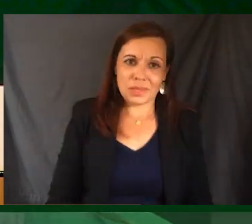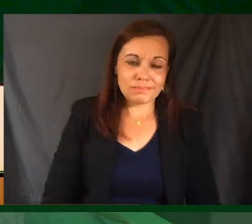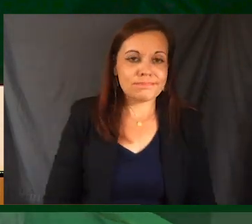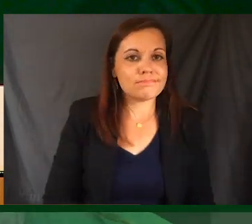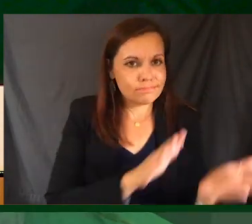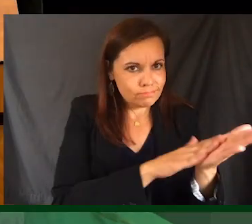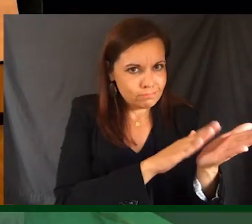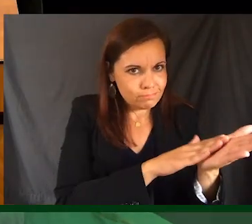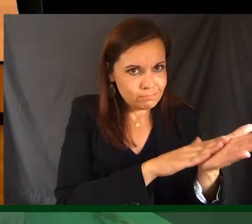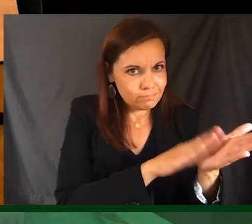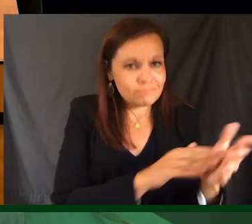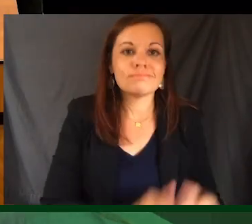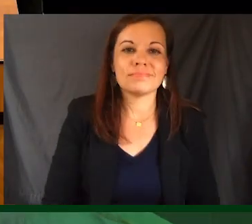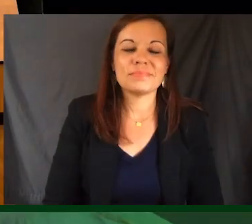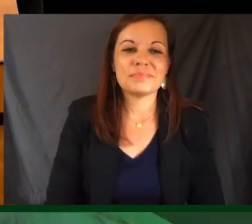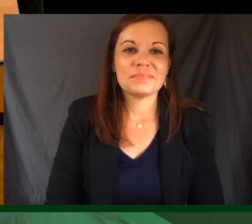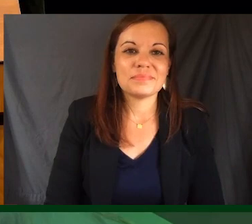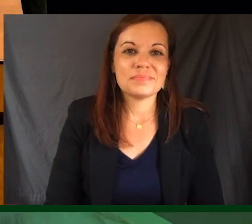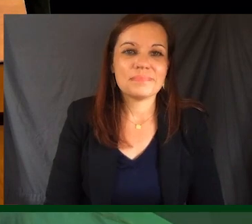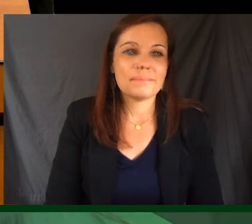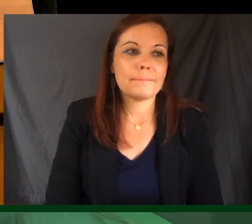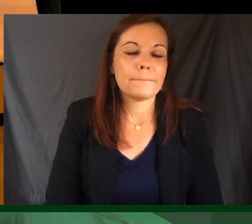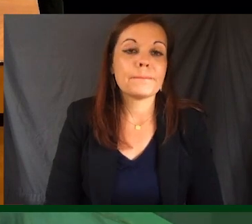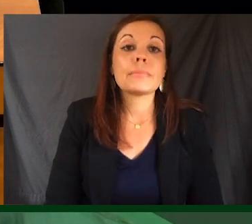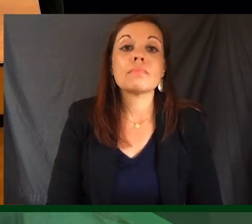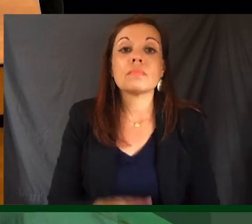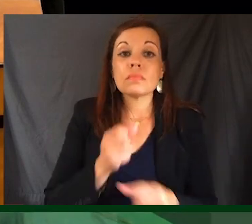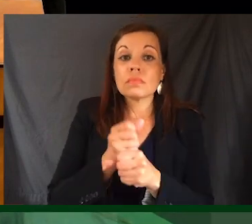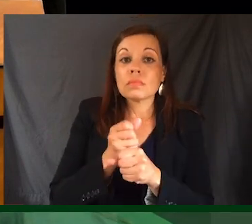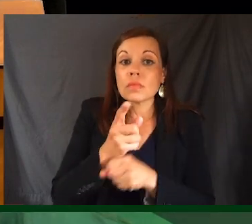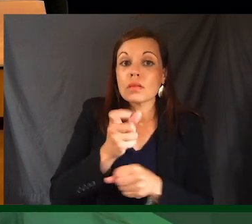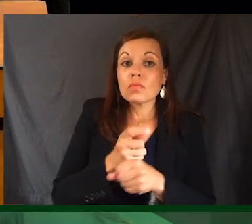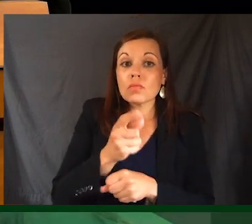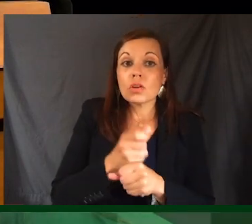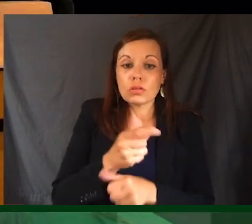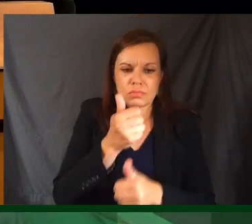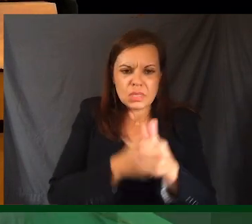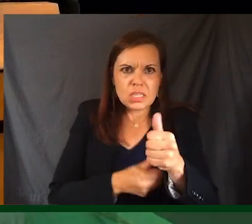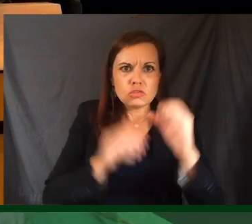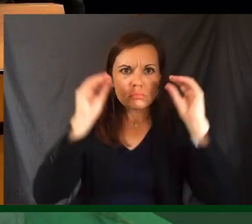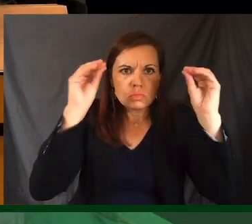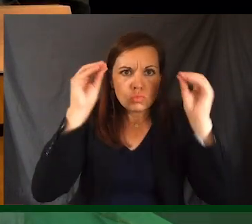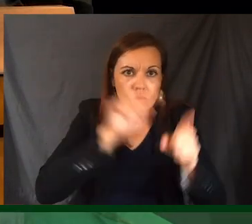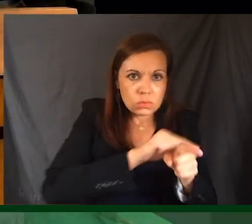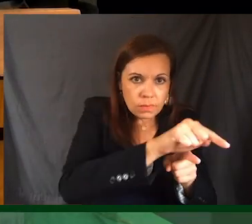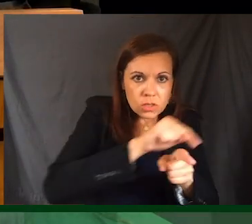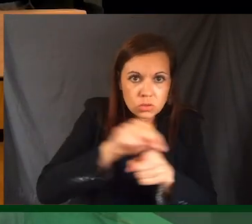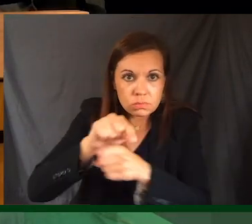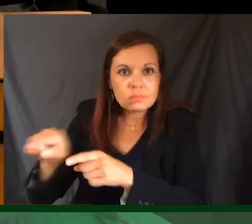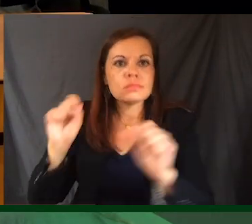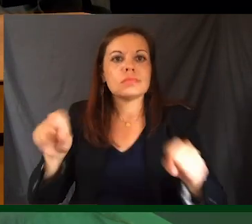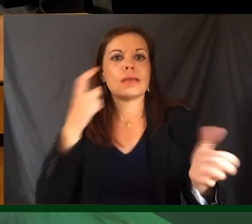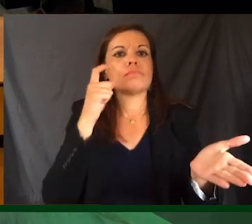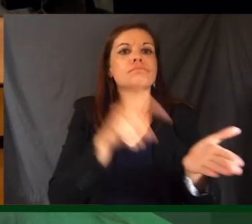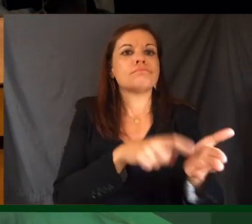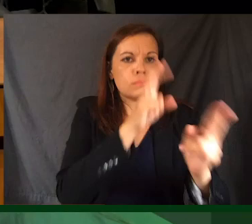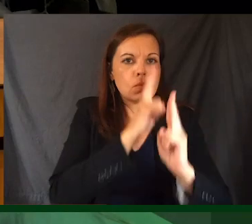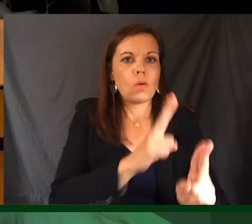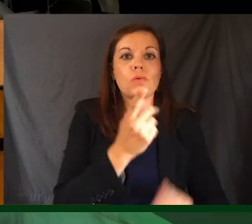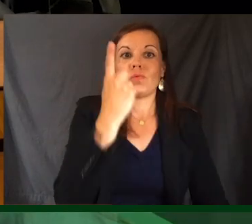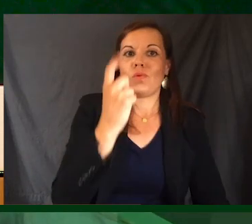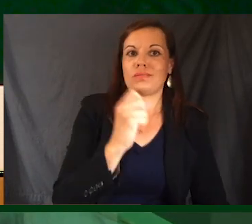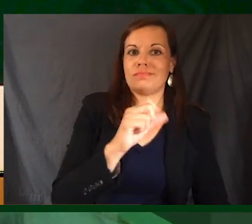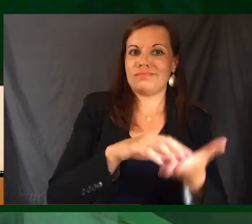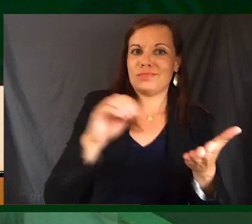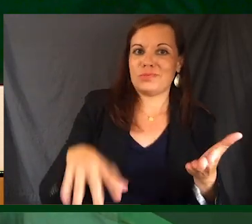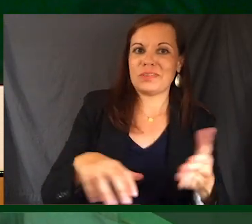Well done. Each year, every instructional division of the college has an opportunity to honor one of its outstanding students.